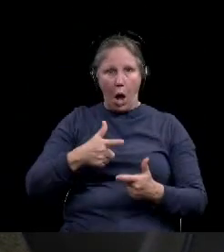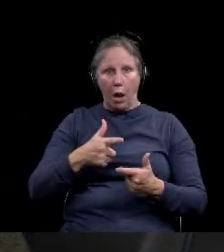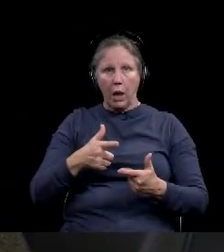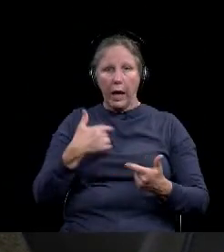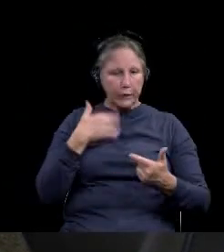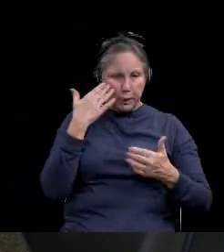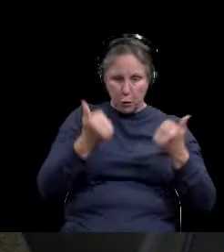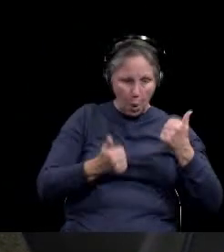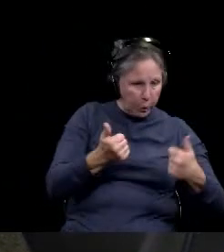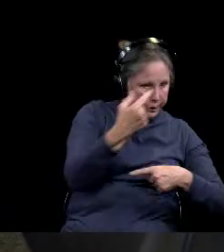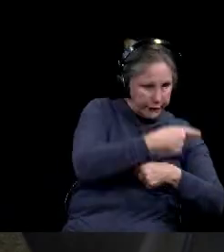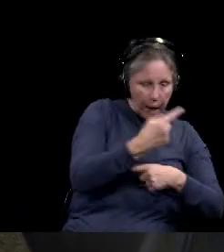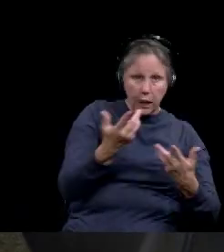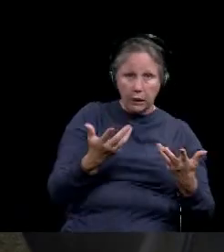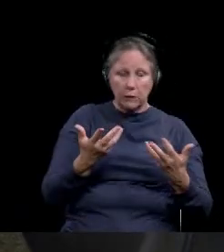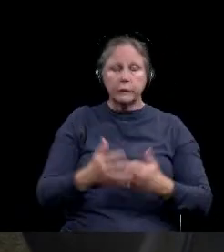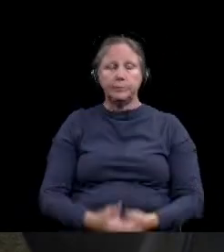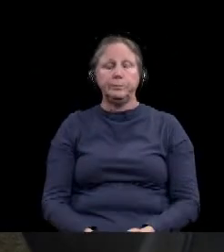the timeline?